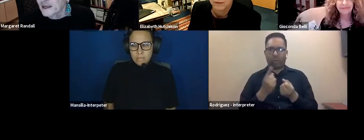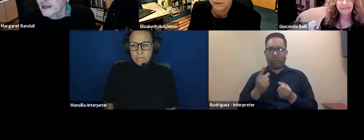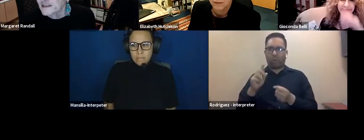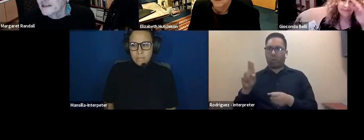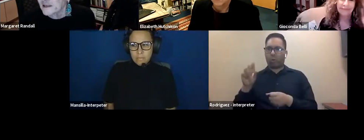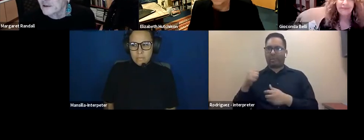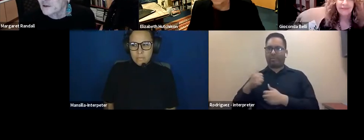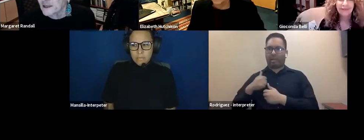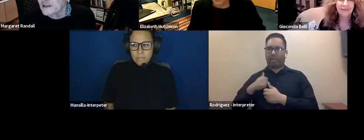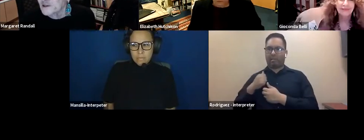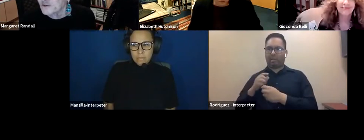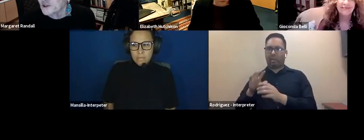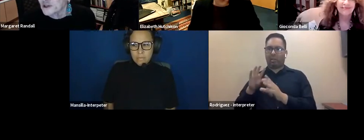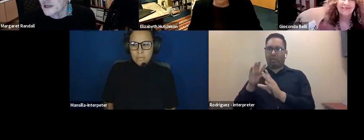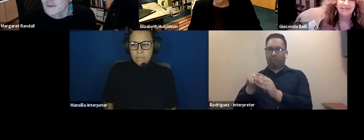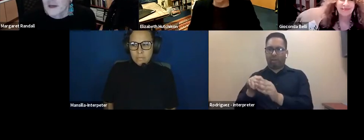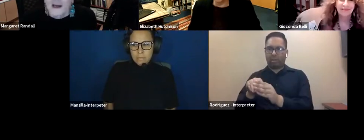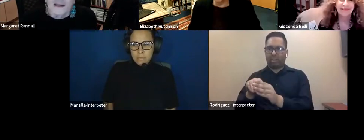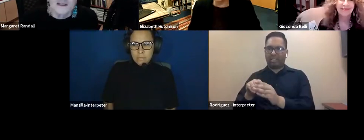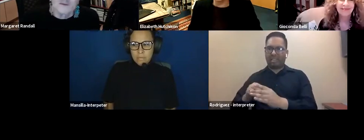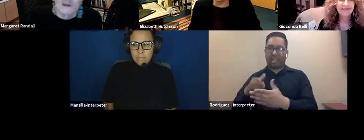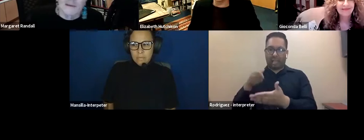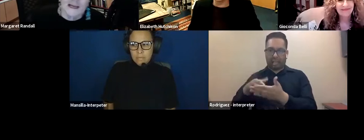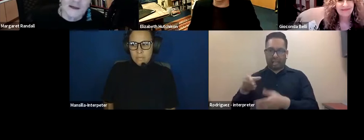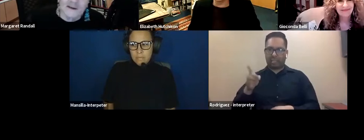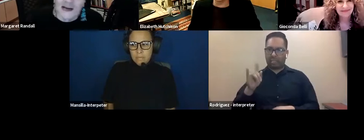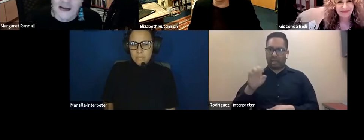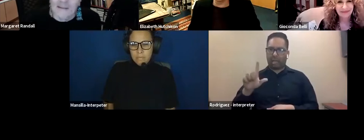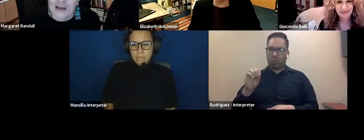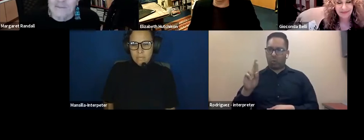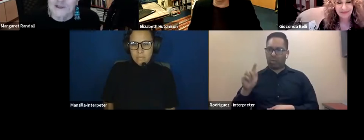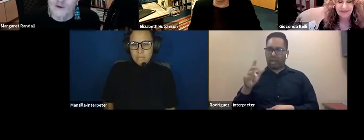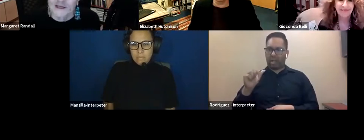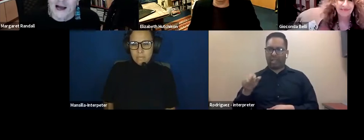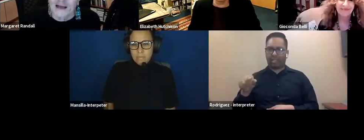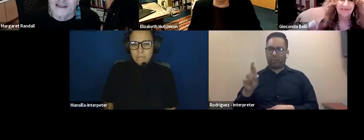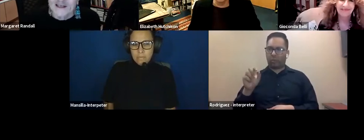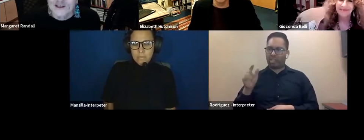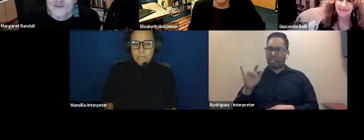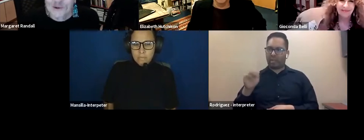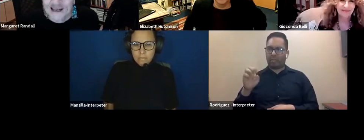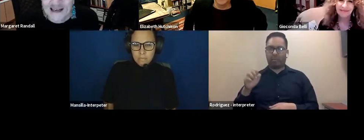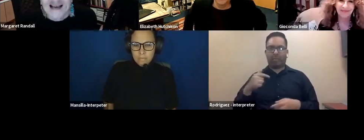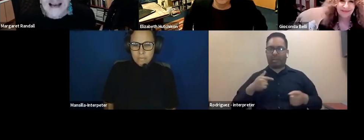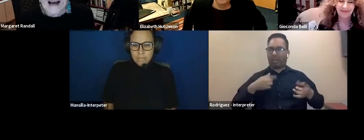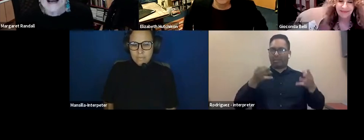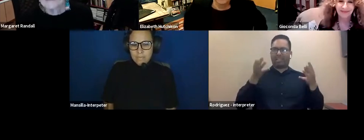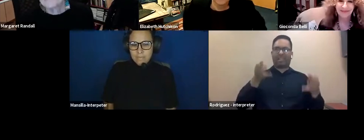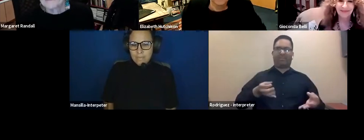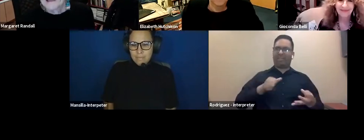against Daniel Ortega's regime. And I just want to make clear that I am absolutely not supporting